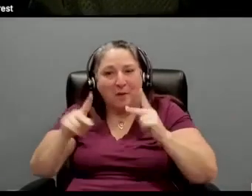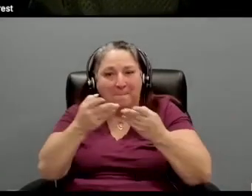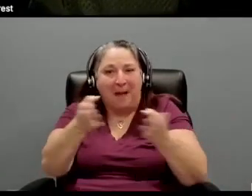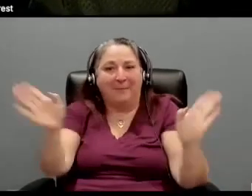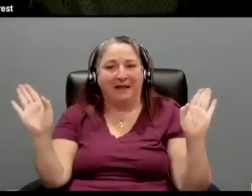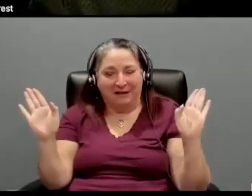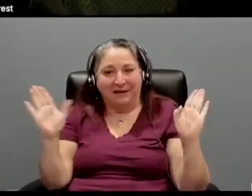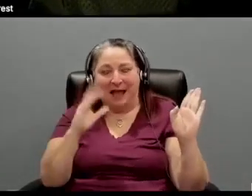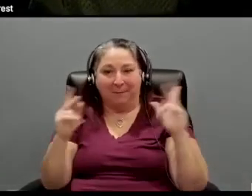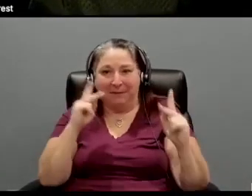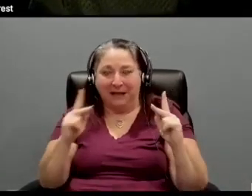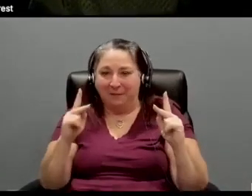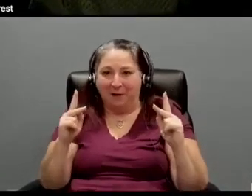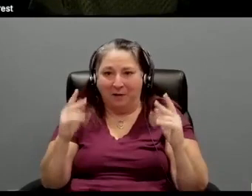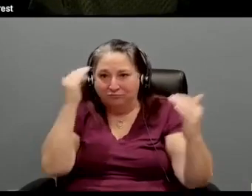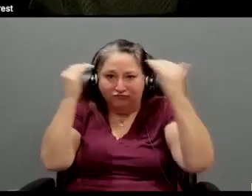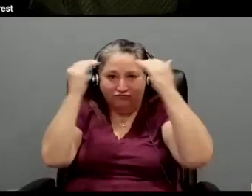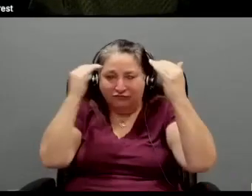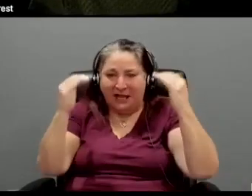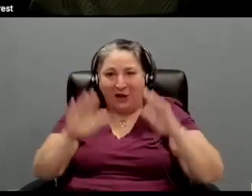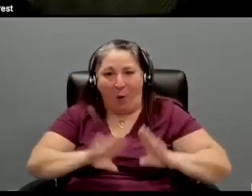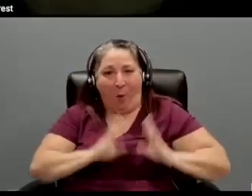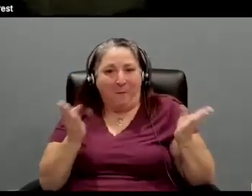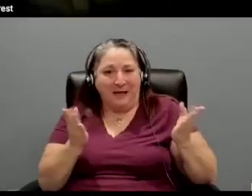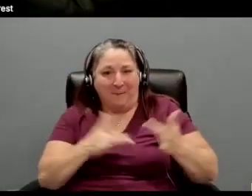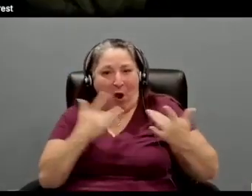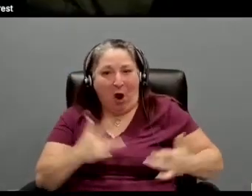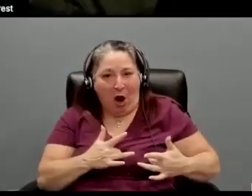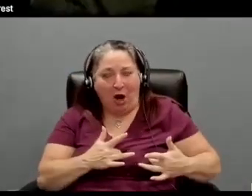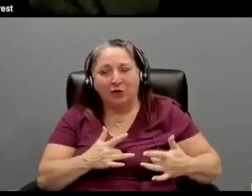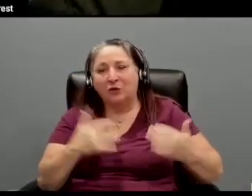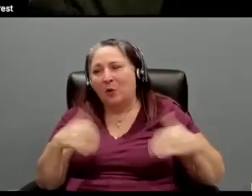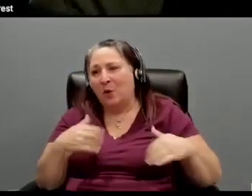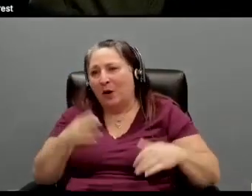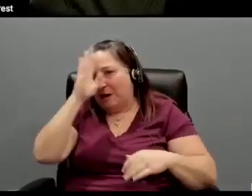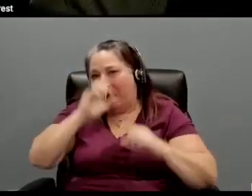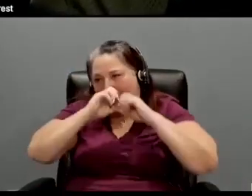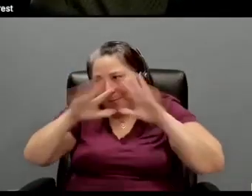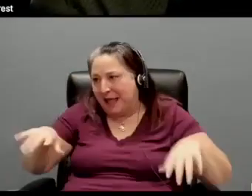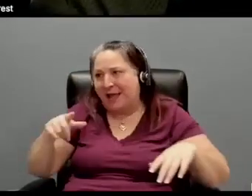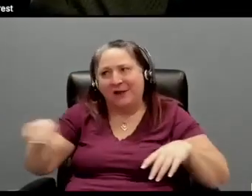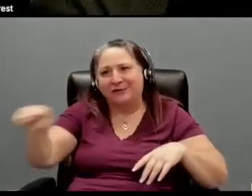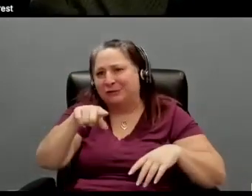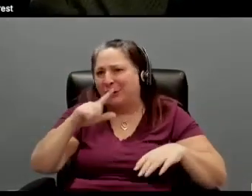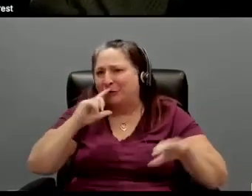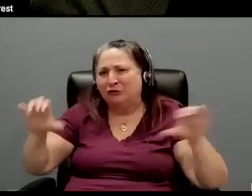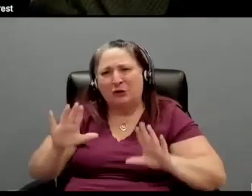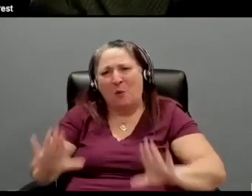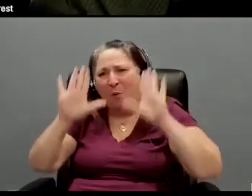opening up eyes and opening up hearts. And, and you guys, God bless you. I think you just are doing a great job. And.